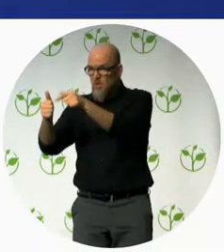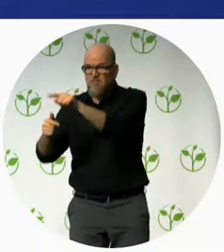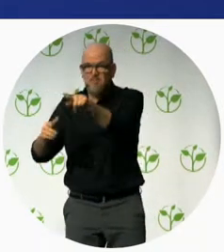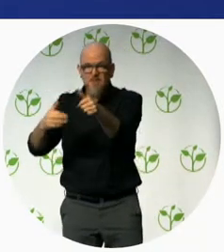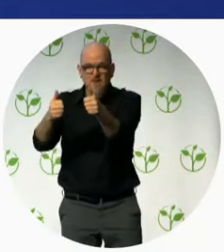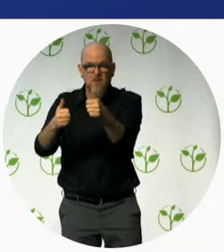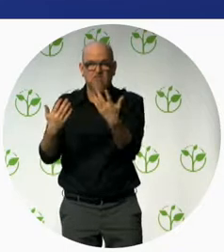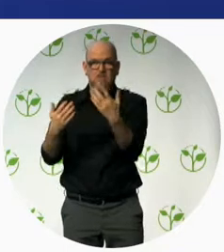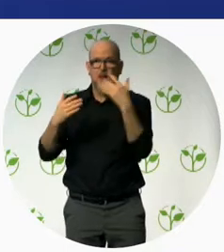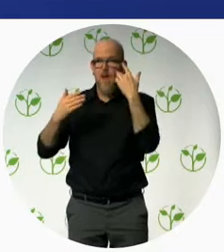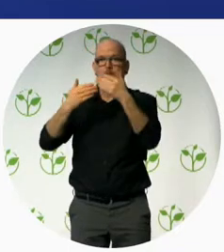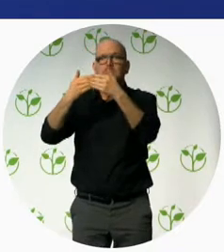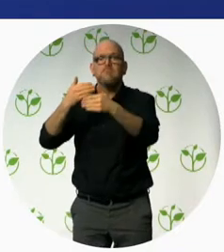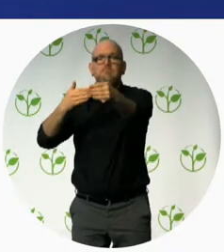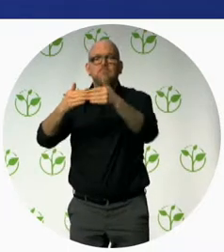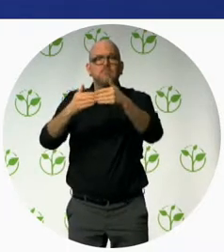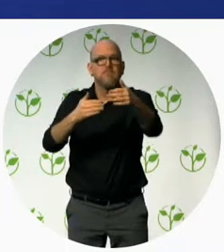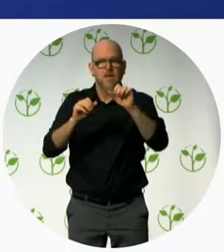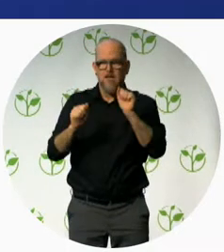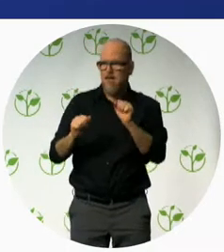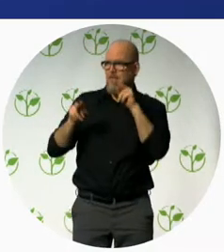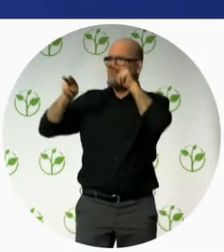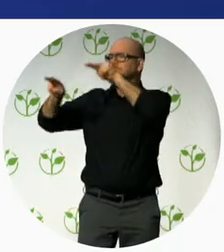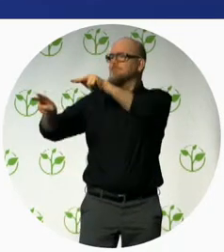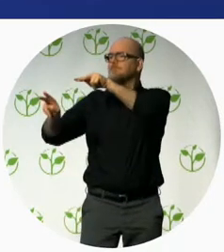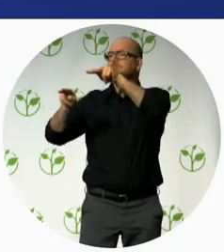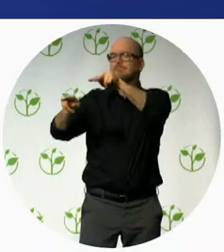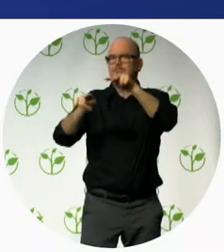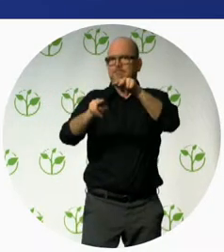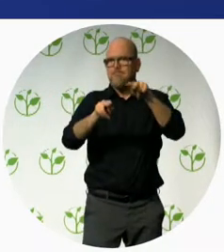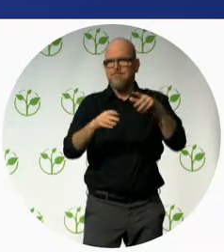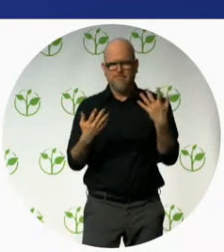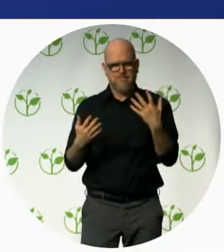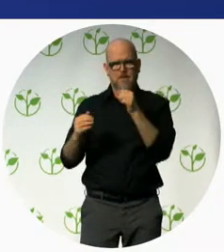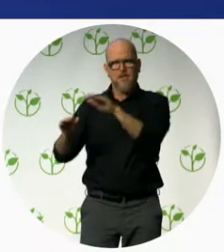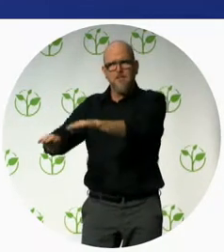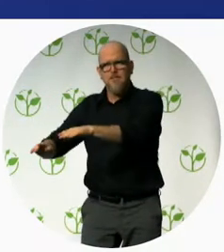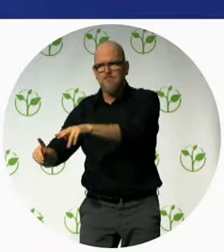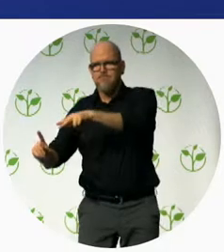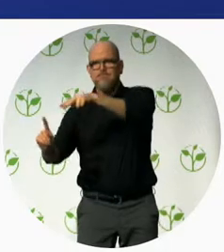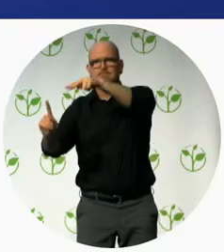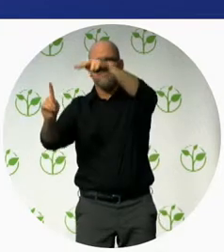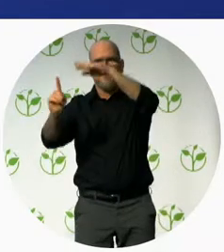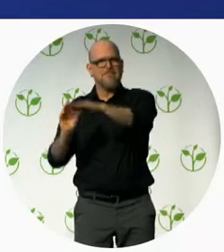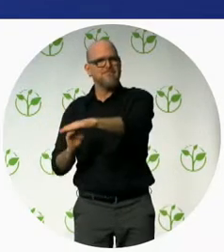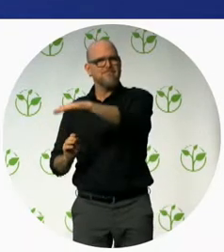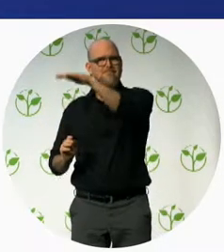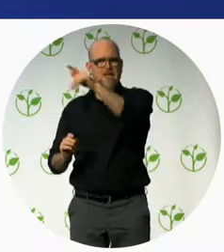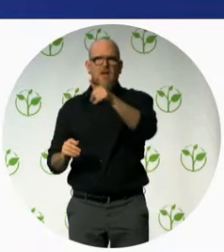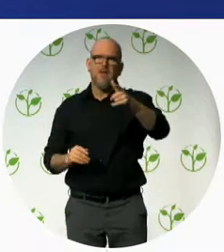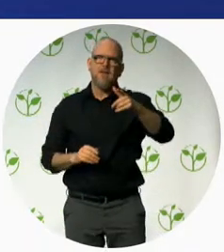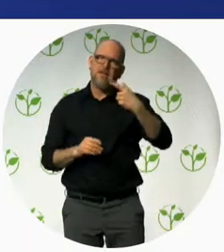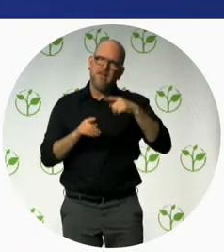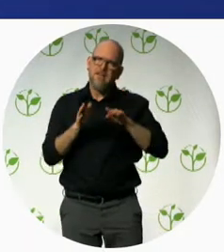and and especially in developing countries our our foundation